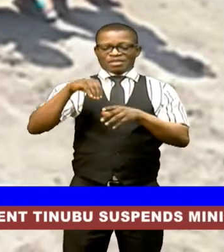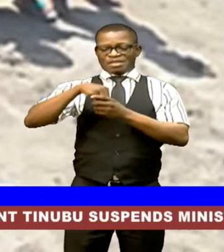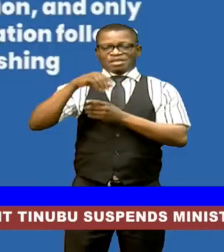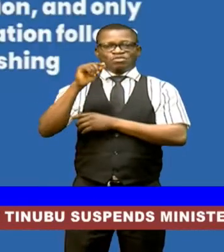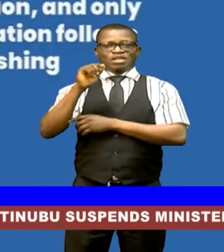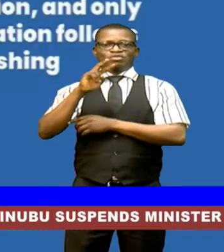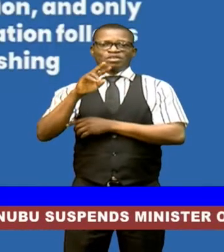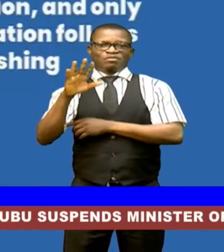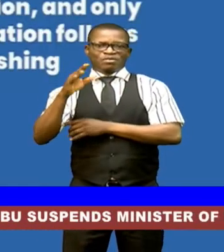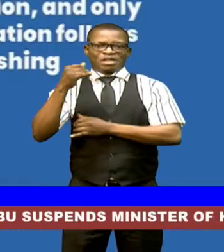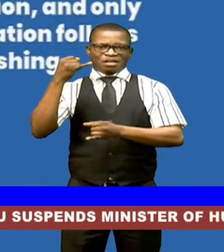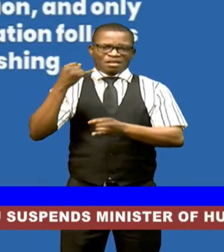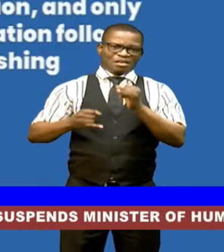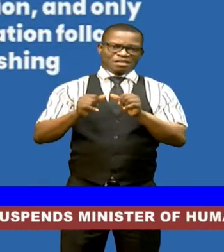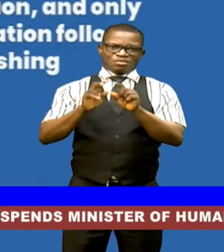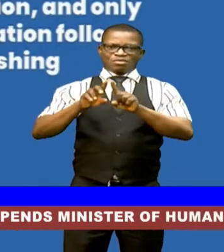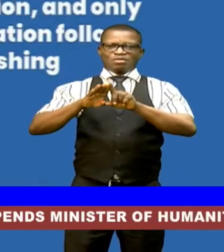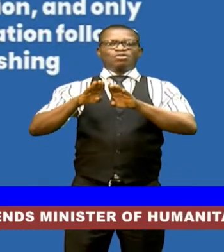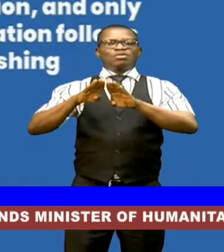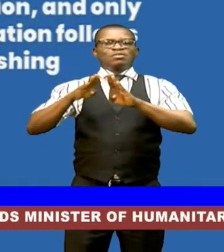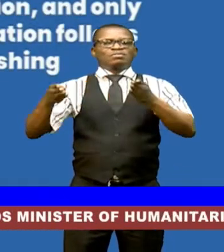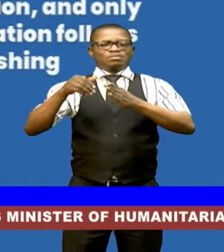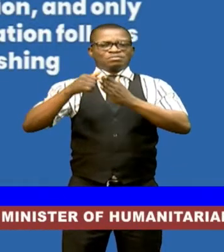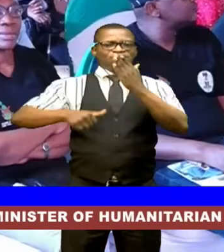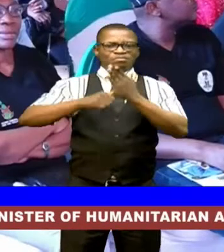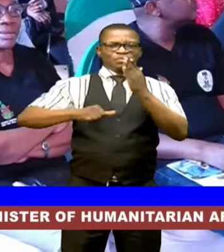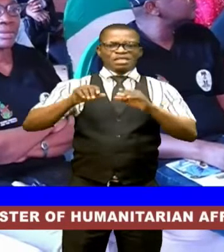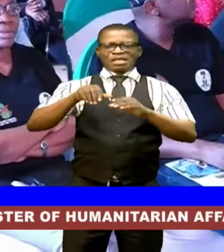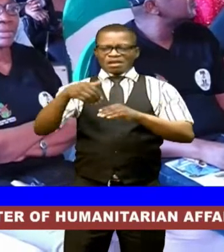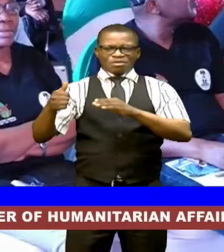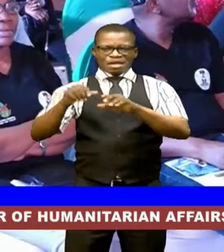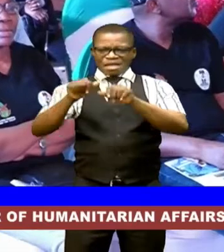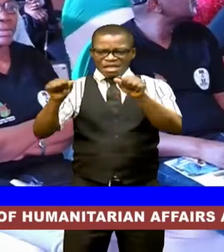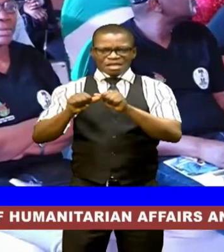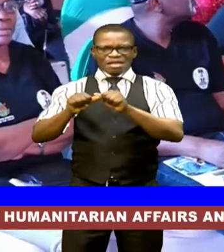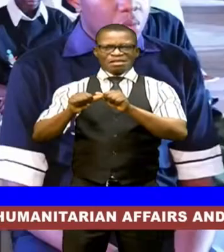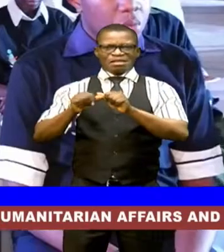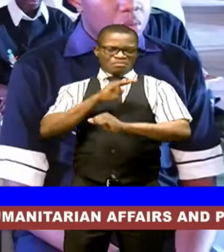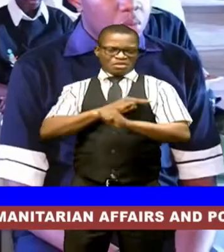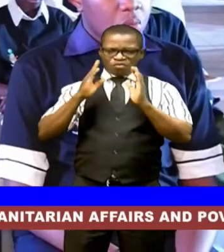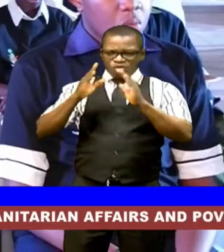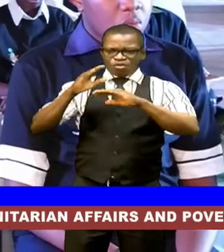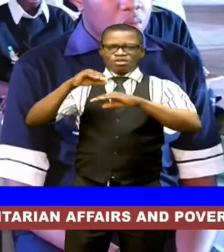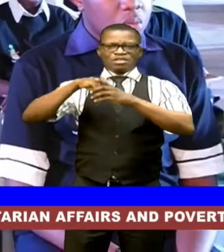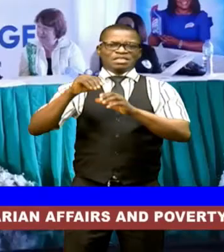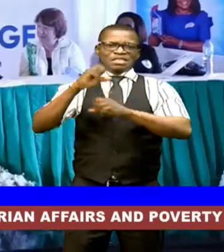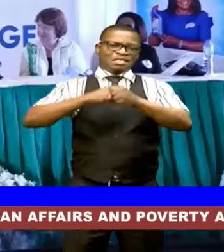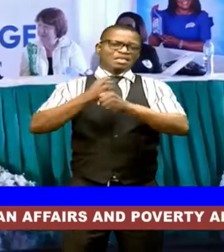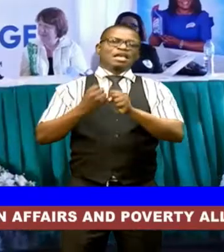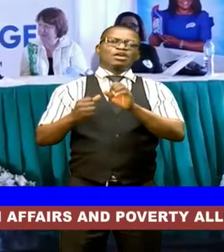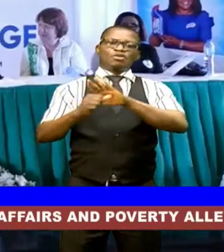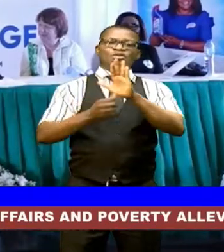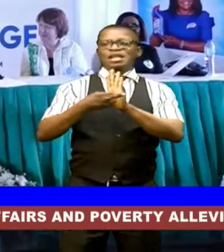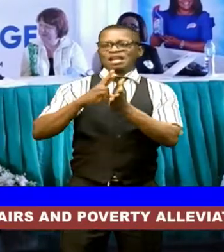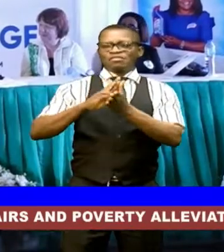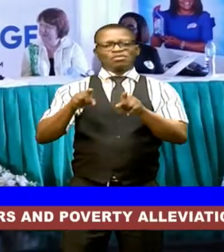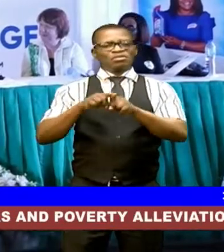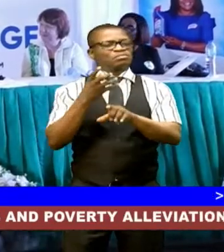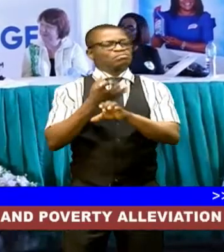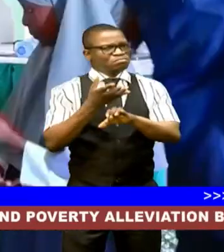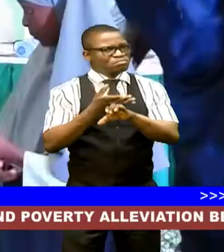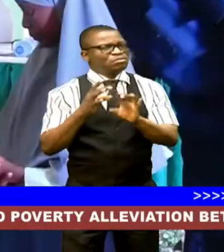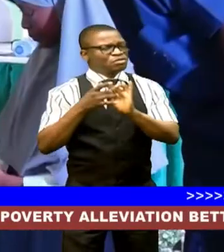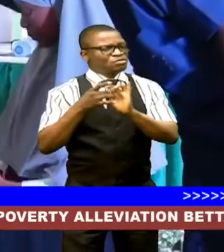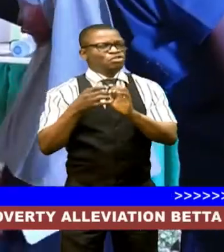and clean nigeria campaign is another area the ministry has focused on india under review and has continued to solicit cooperation of